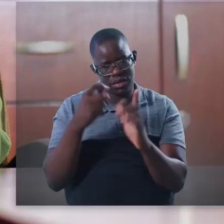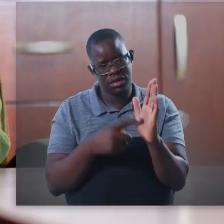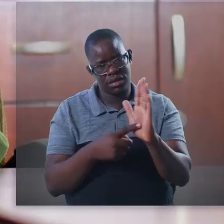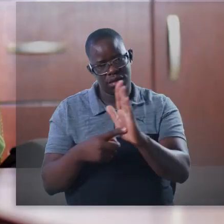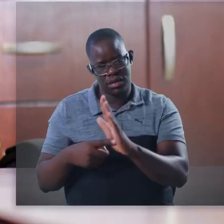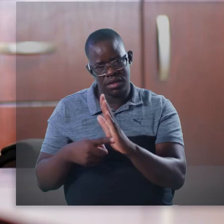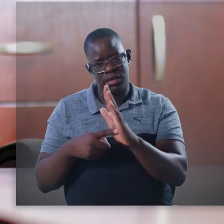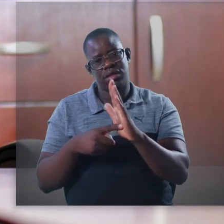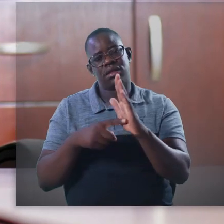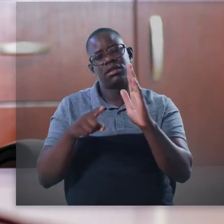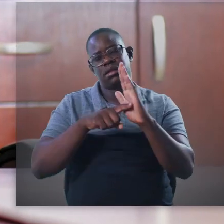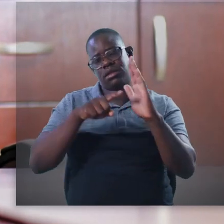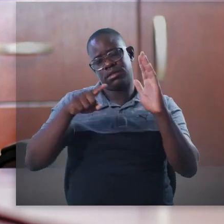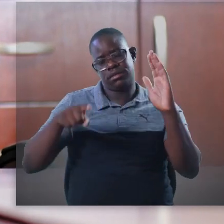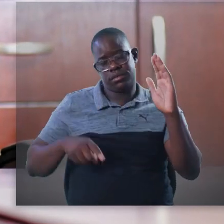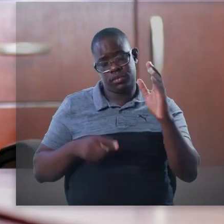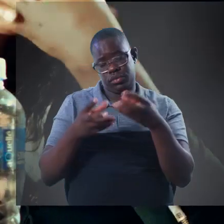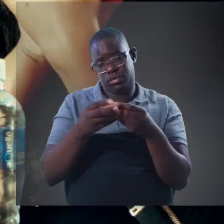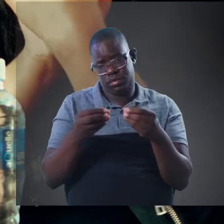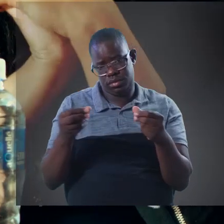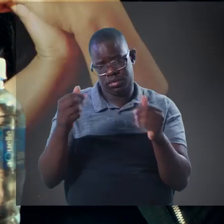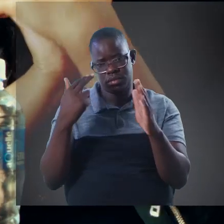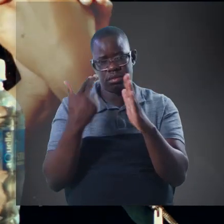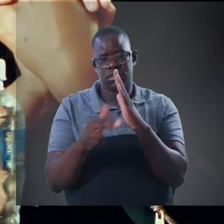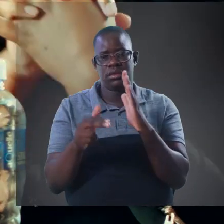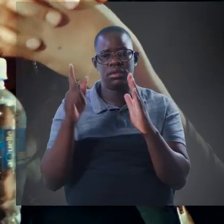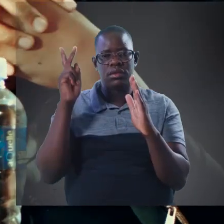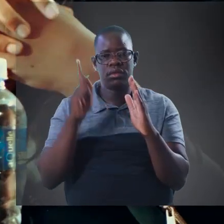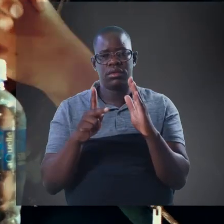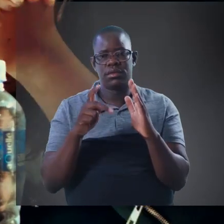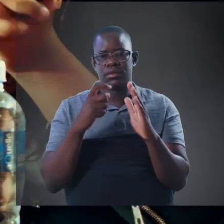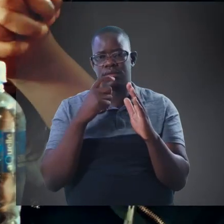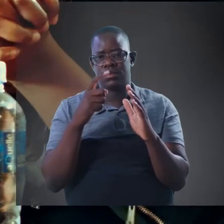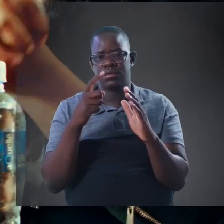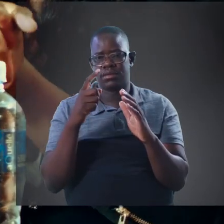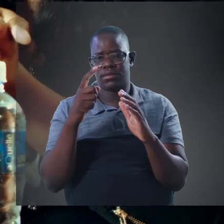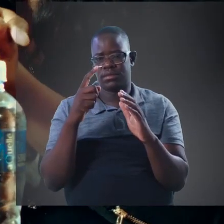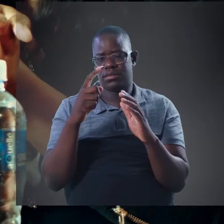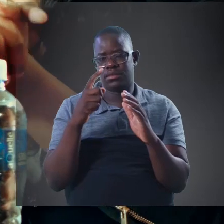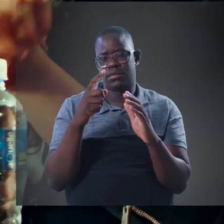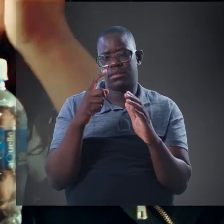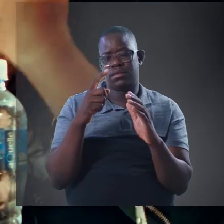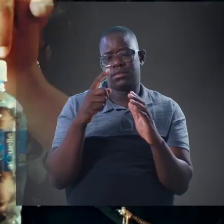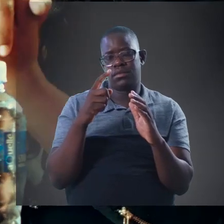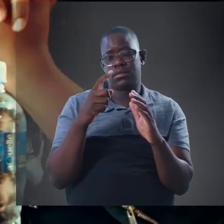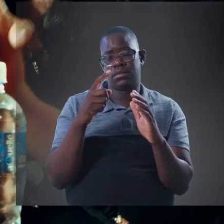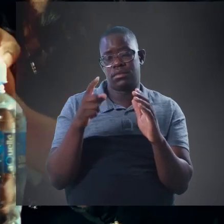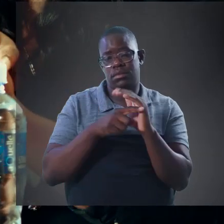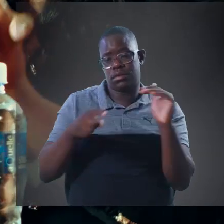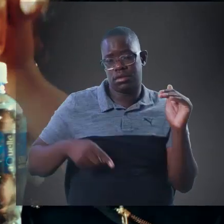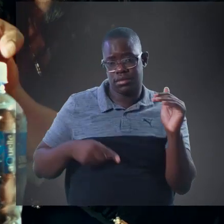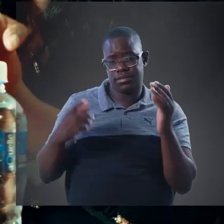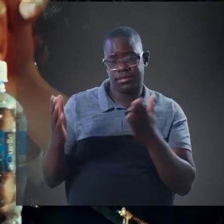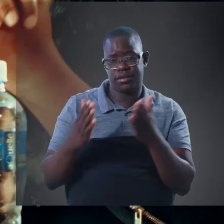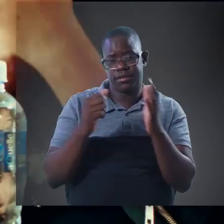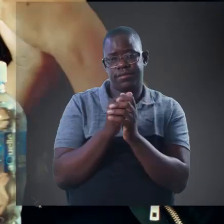President Sam Neoma, enforced or rather introduced a national reconciliation policy. This policy is a process